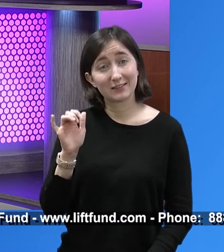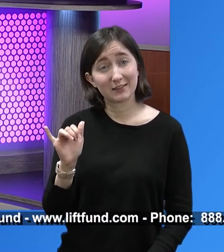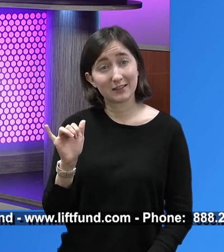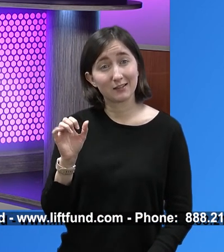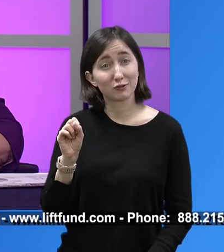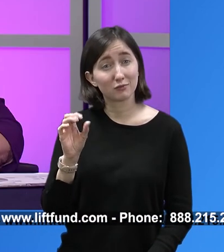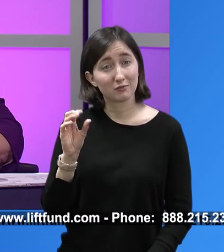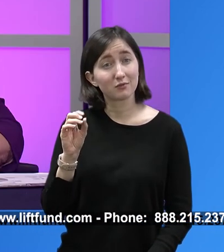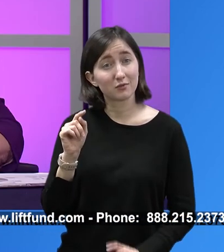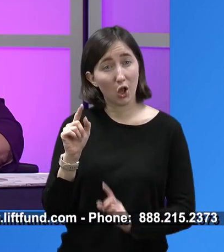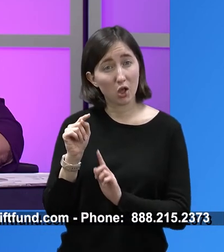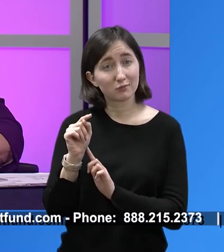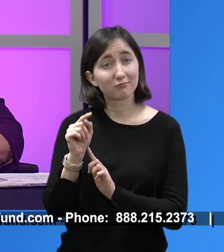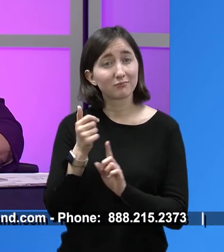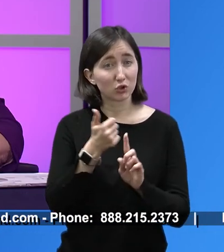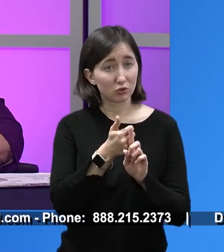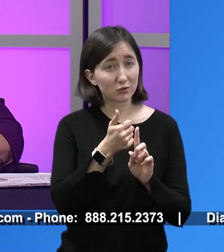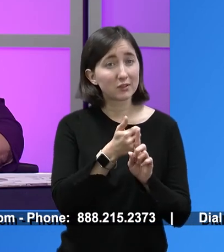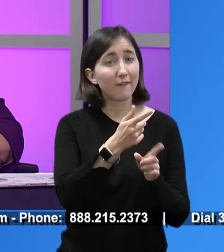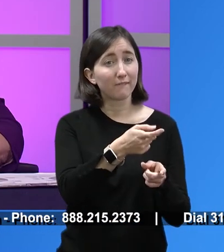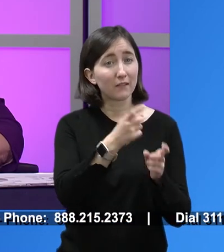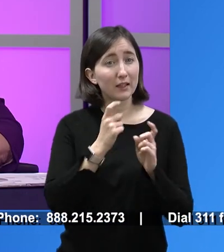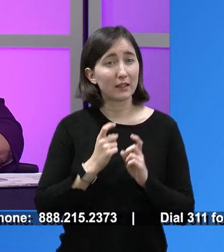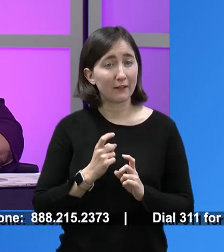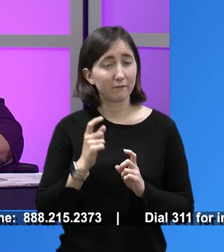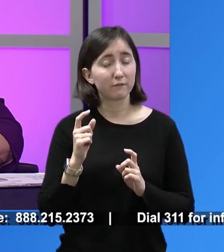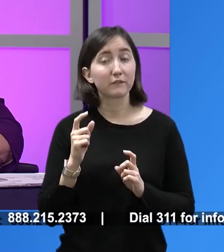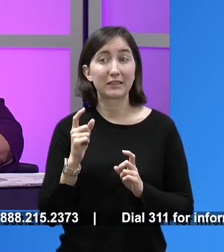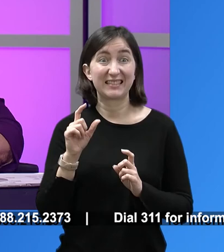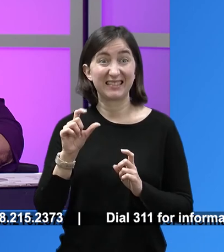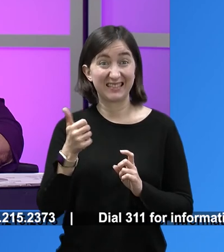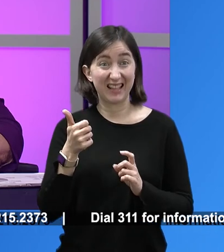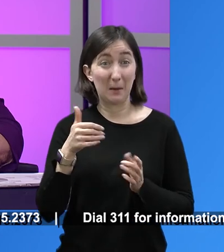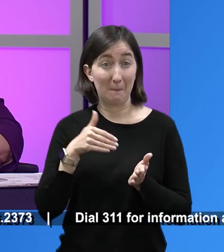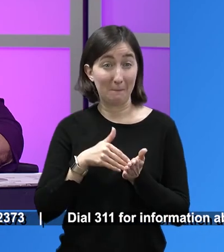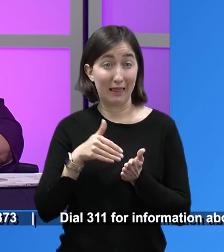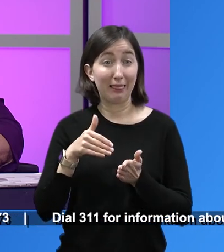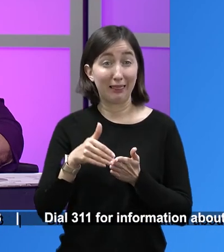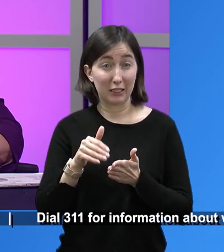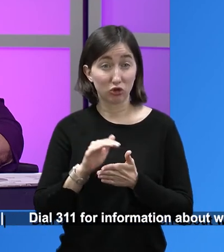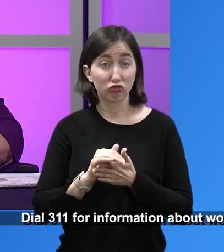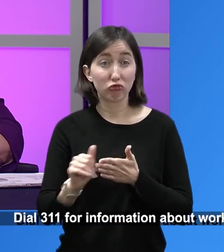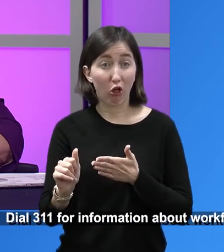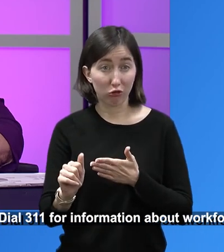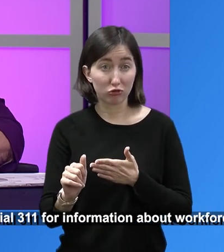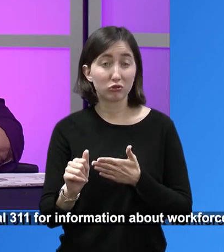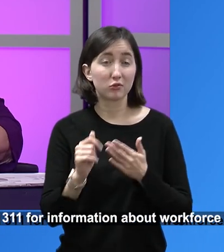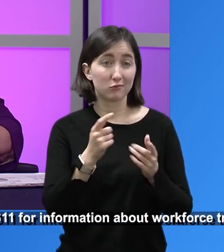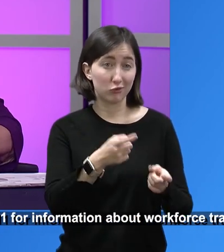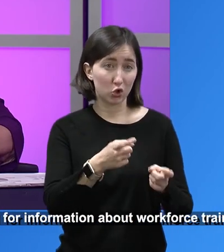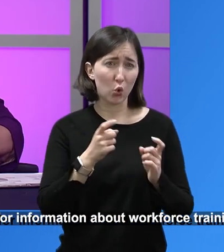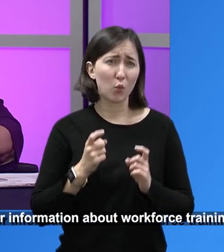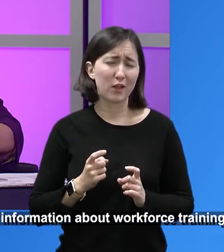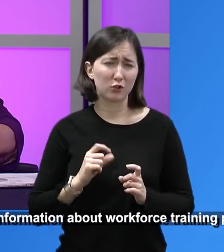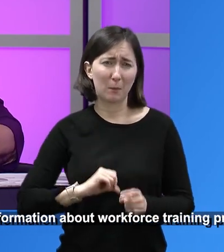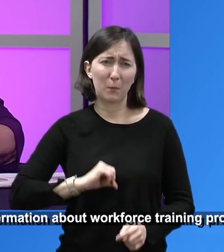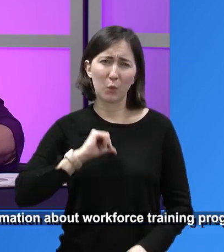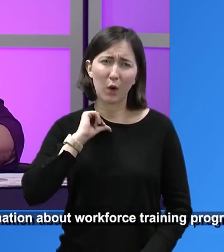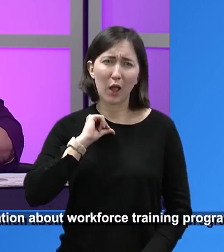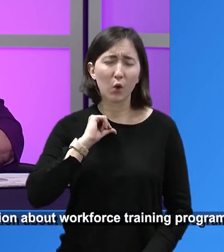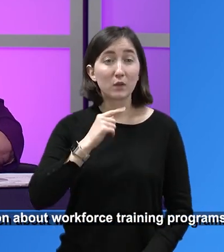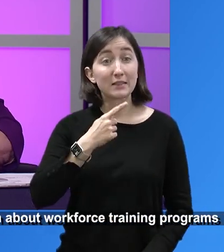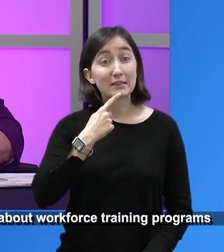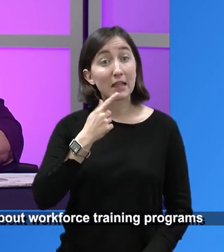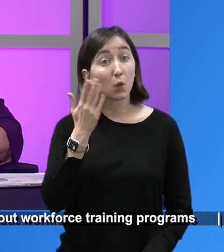McKenzie Scott has, um, given lift fund a, uh, $10 million gift donation.